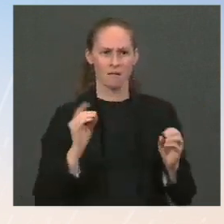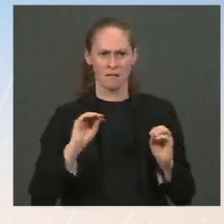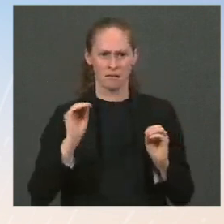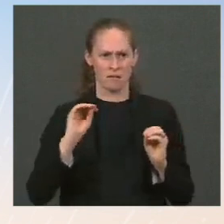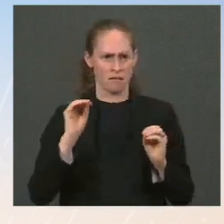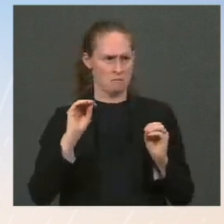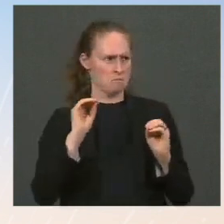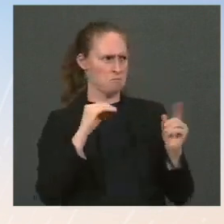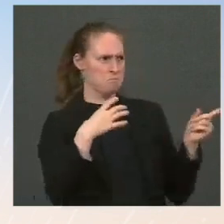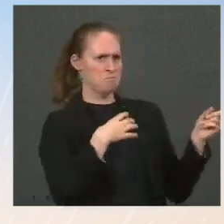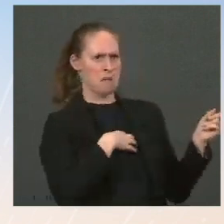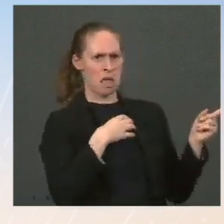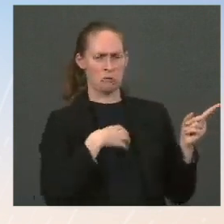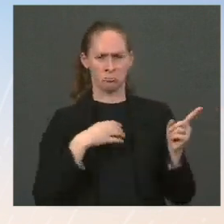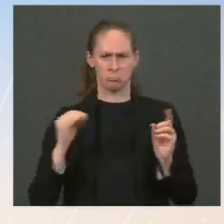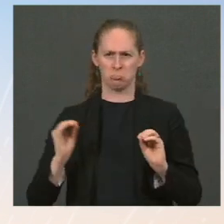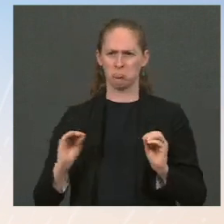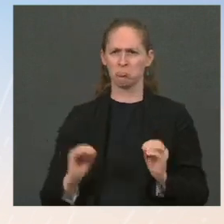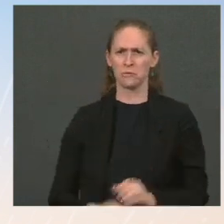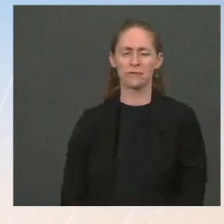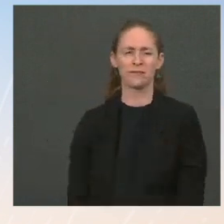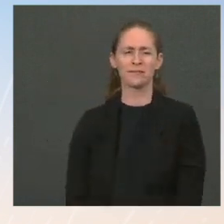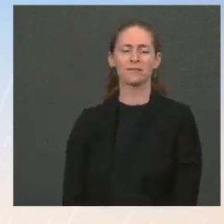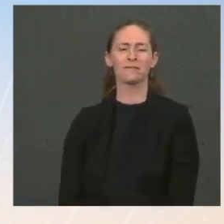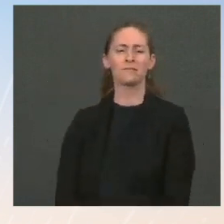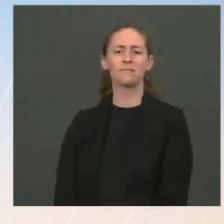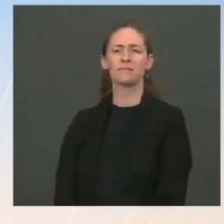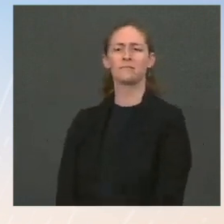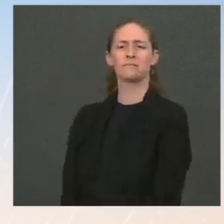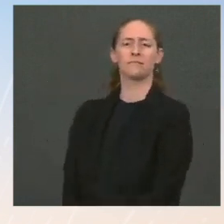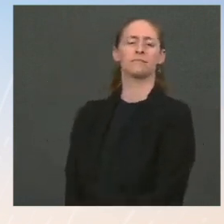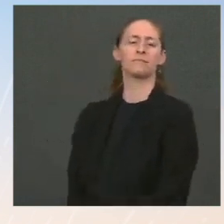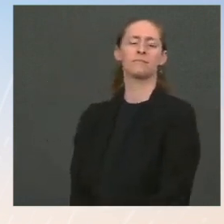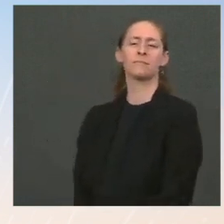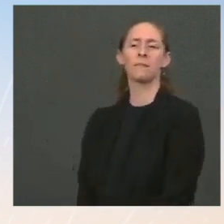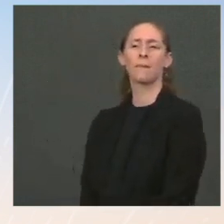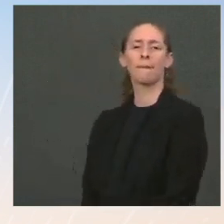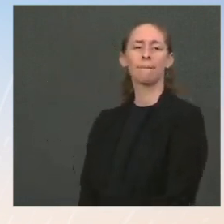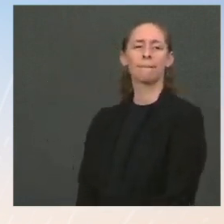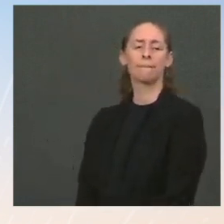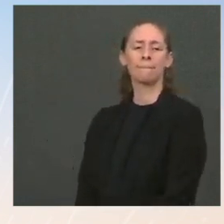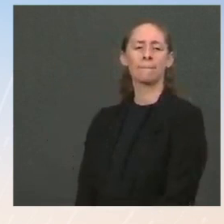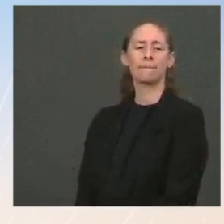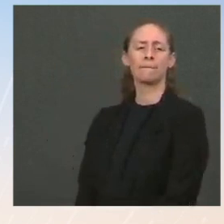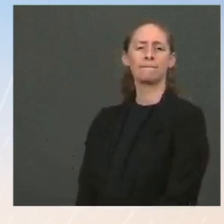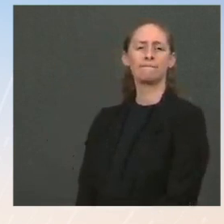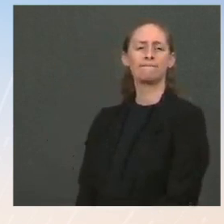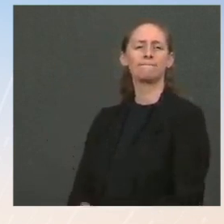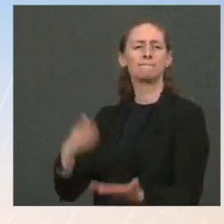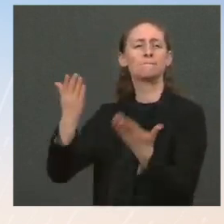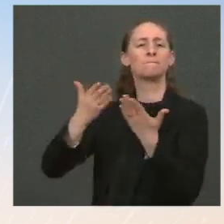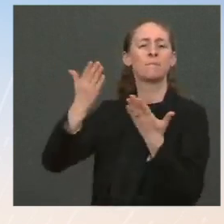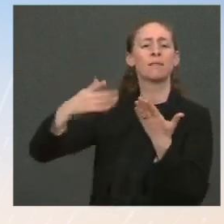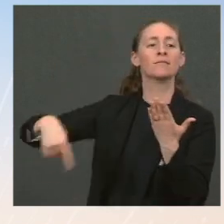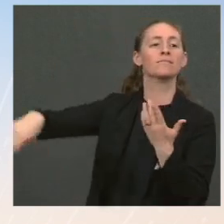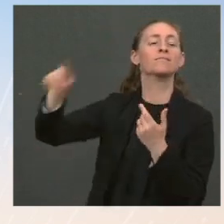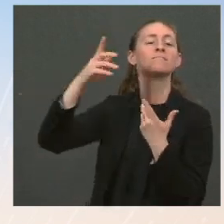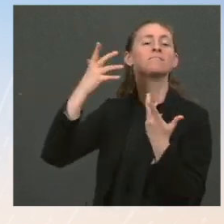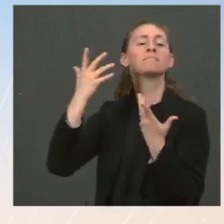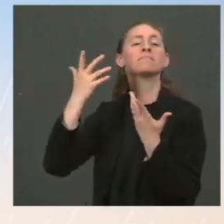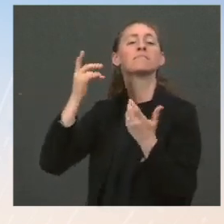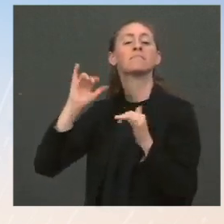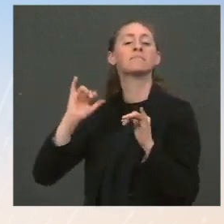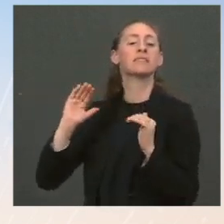Go ahead. Thanks, Jen. As the price tag comes down on the reconciliation package, are you all are there certain papers that you are also